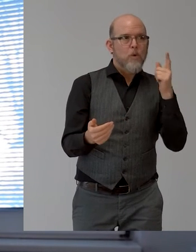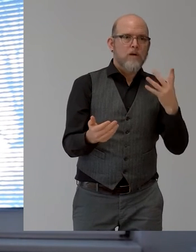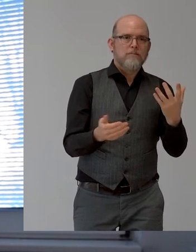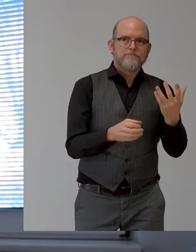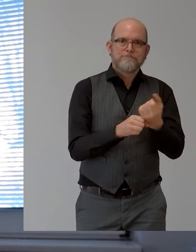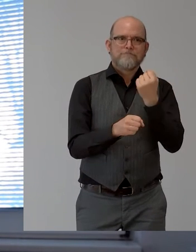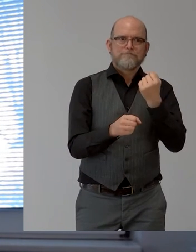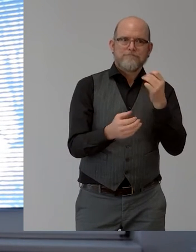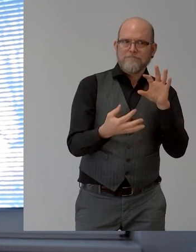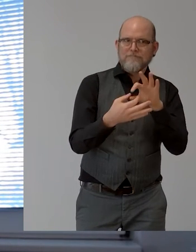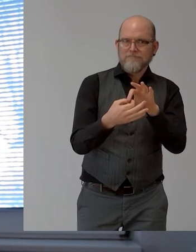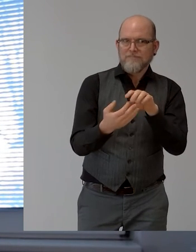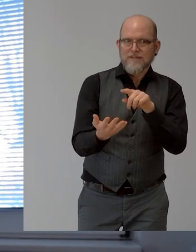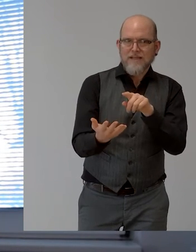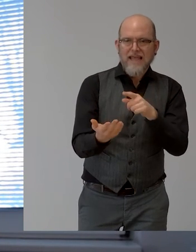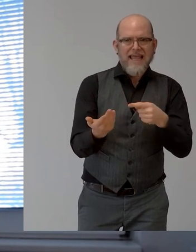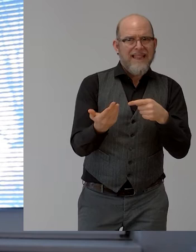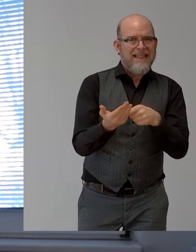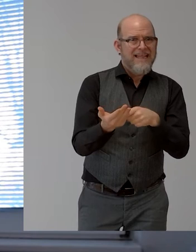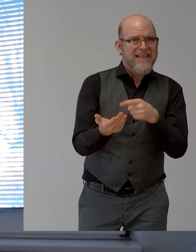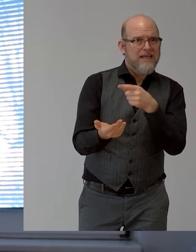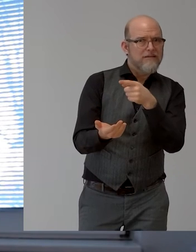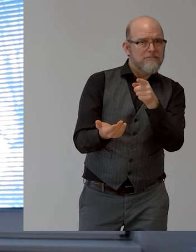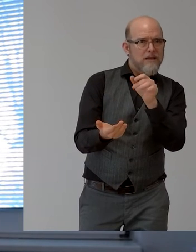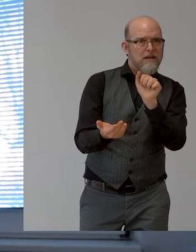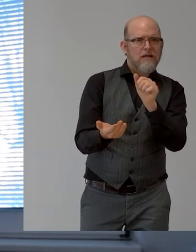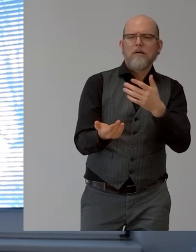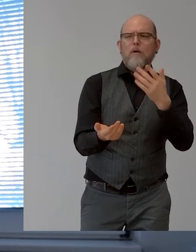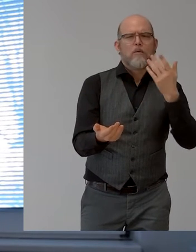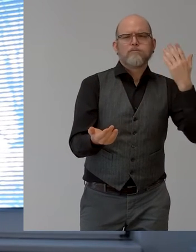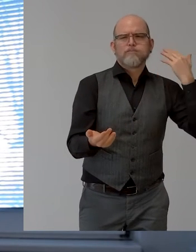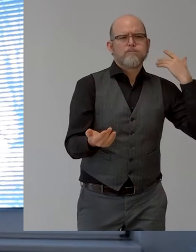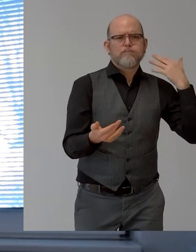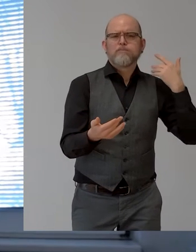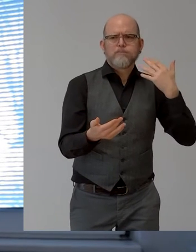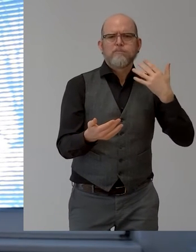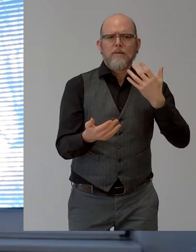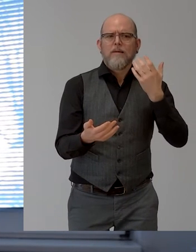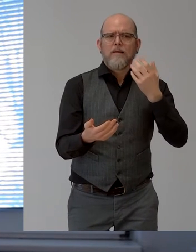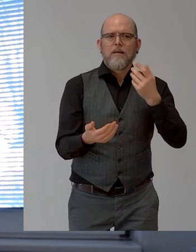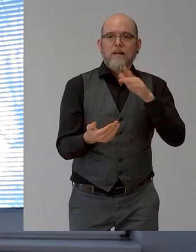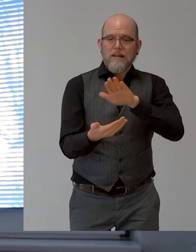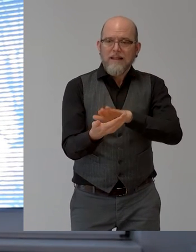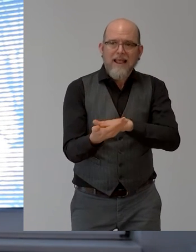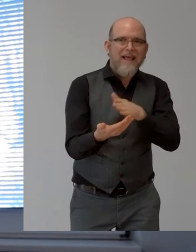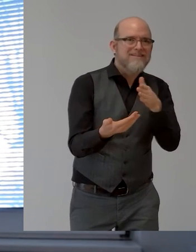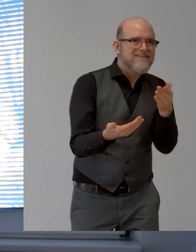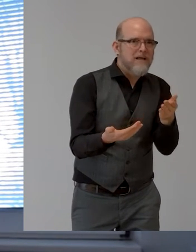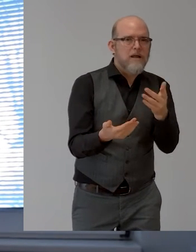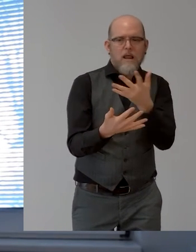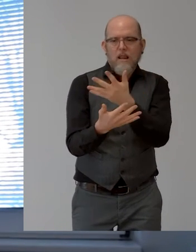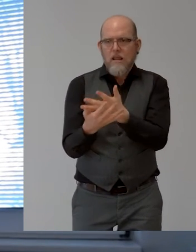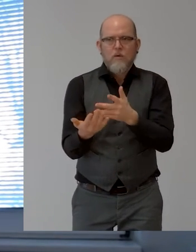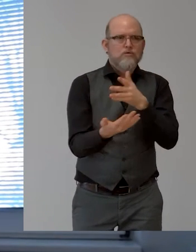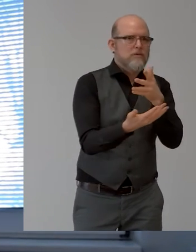technologies for many years for translating, for example, between languages for providing